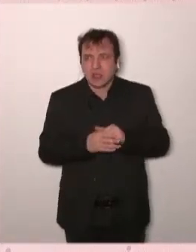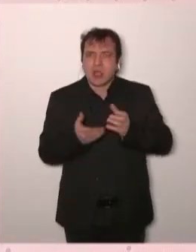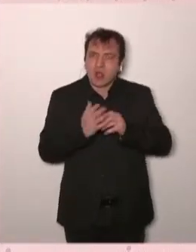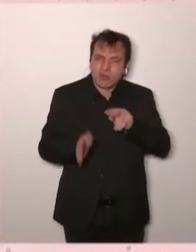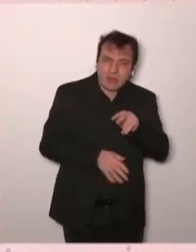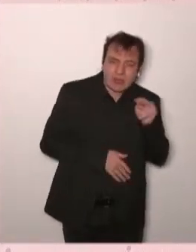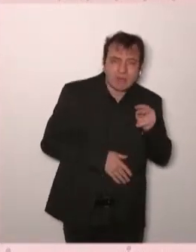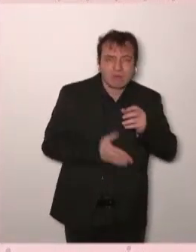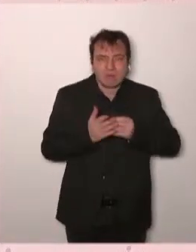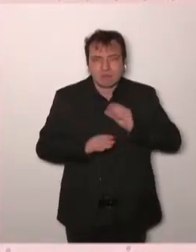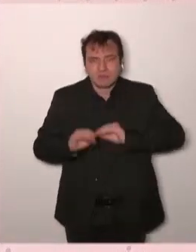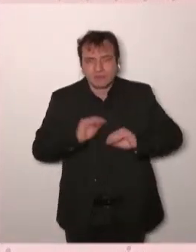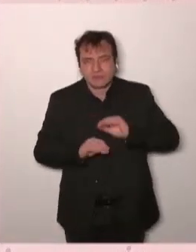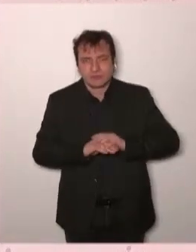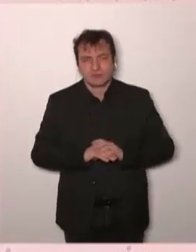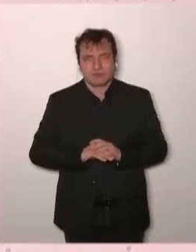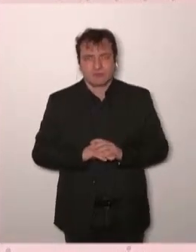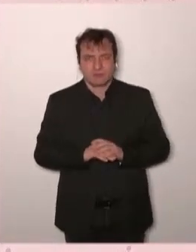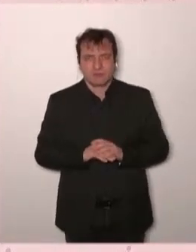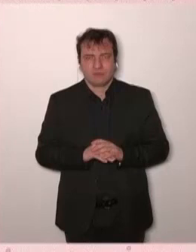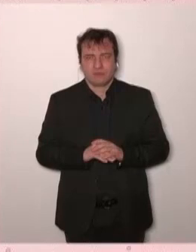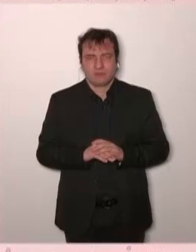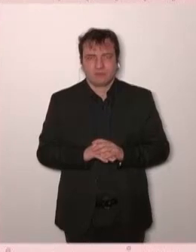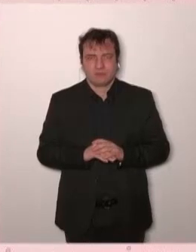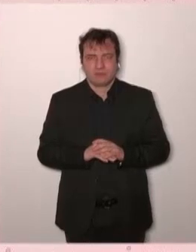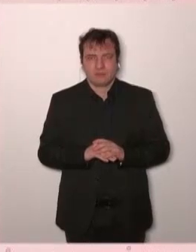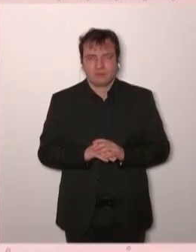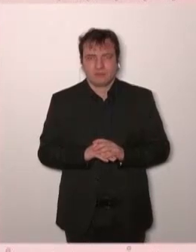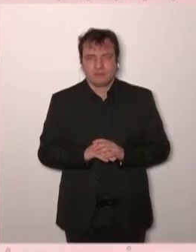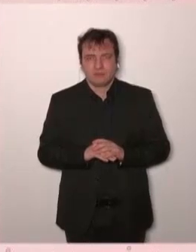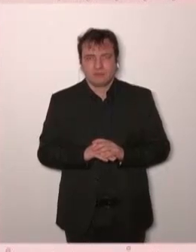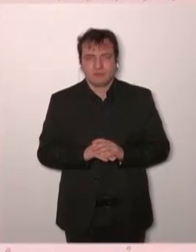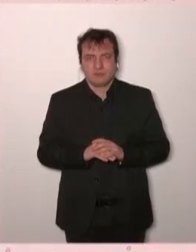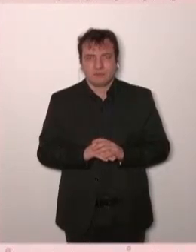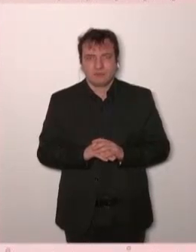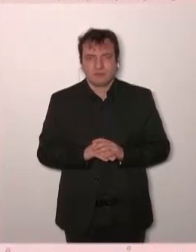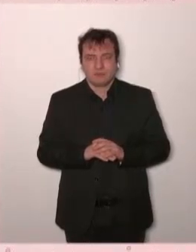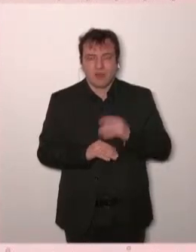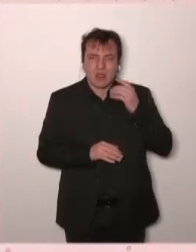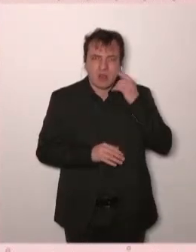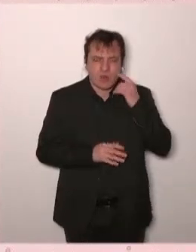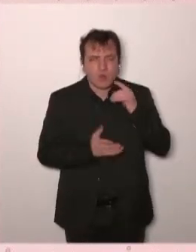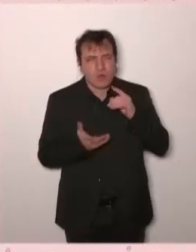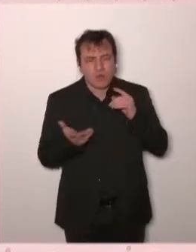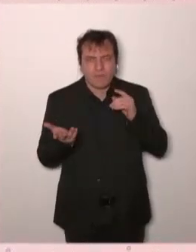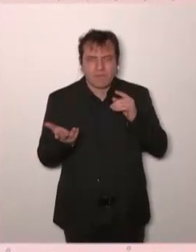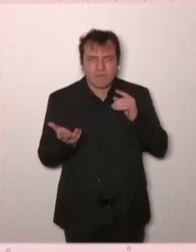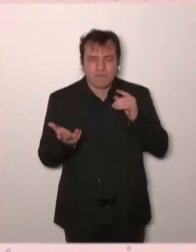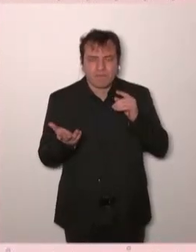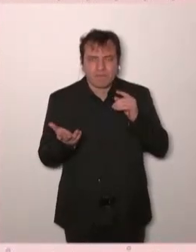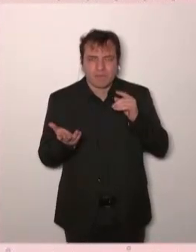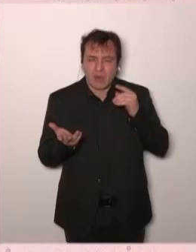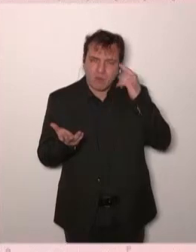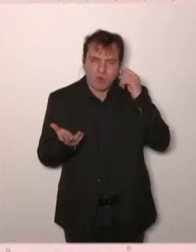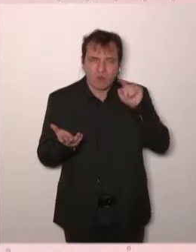such a necessity goal for you to optimise the existing treatment as there are so many new